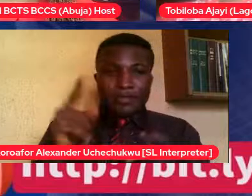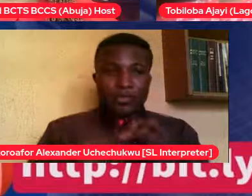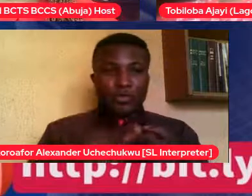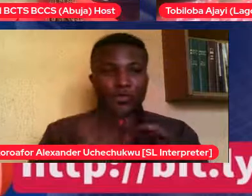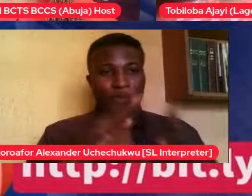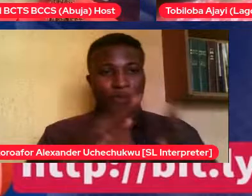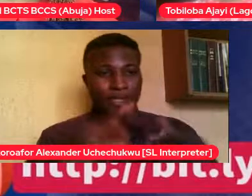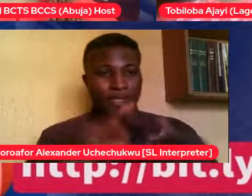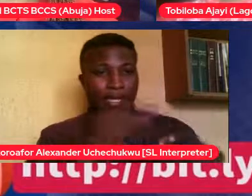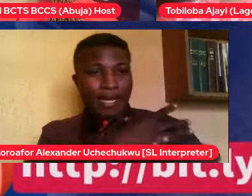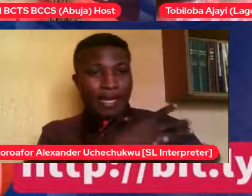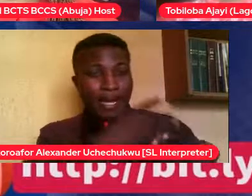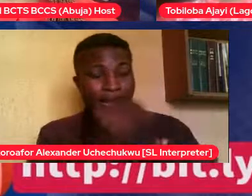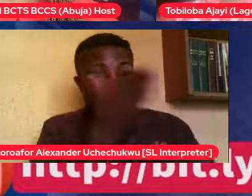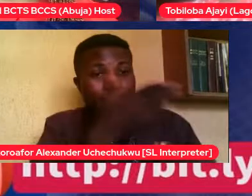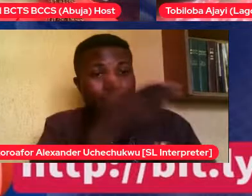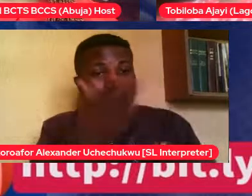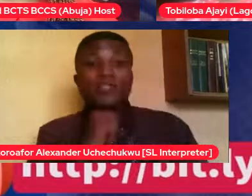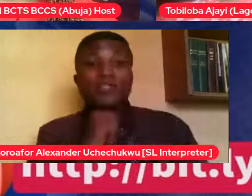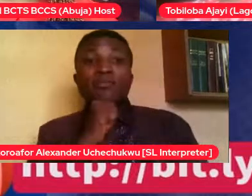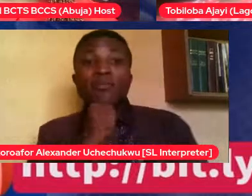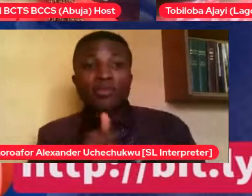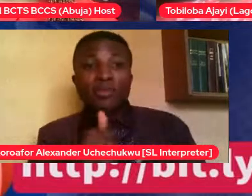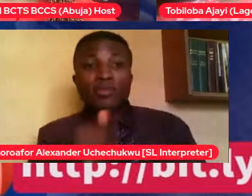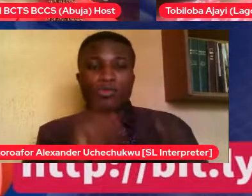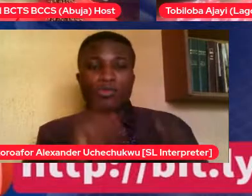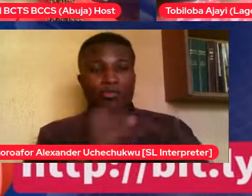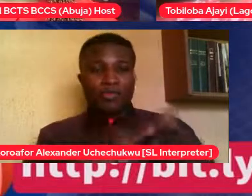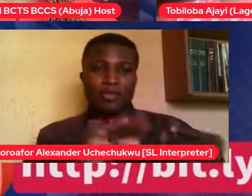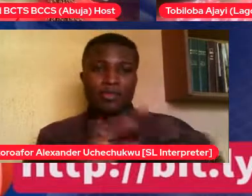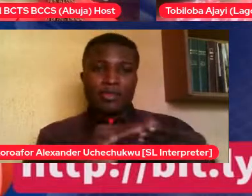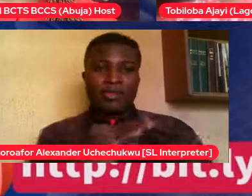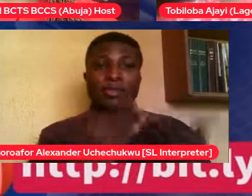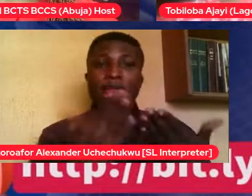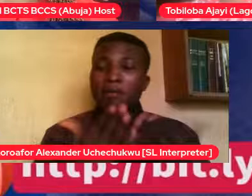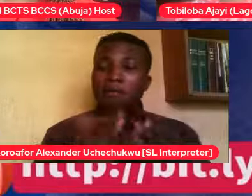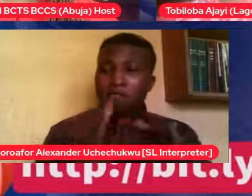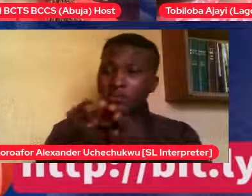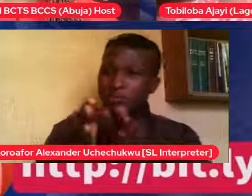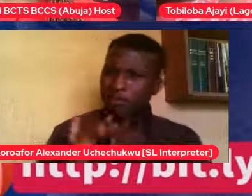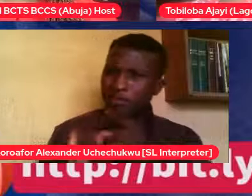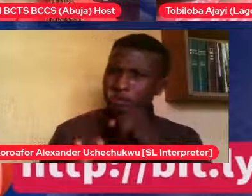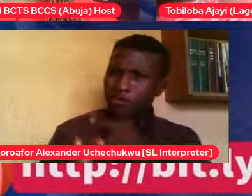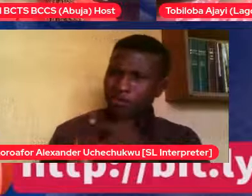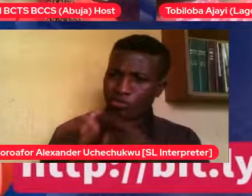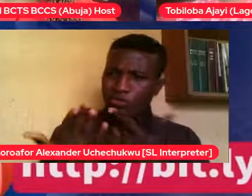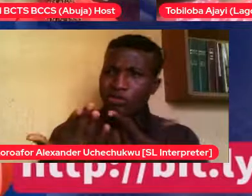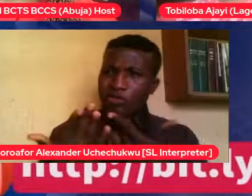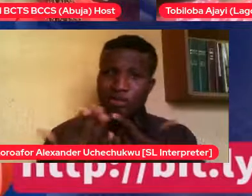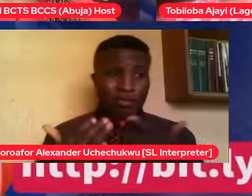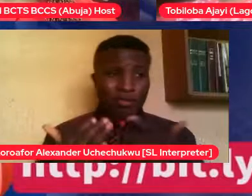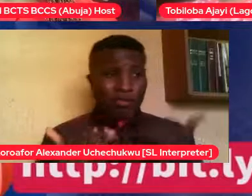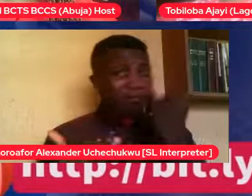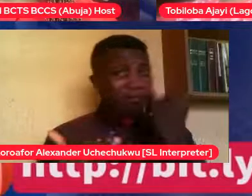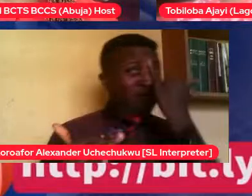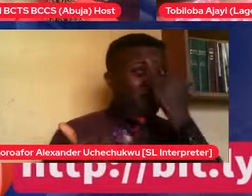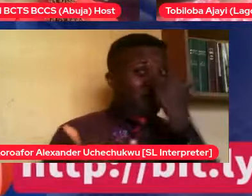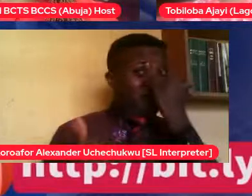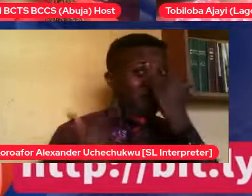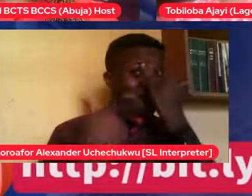bum bum, it's fine. But when you talk to somebody and tell them, touch your bum bum, it's actually rude. You know, so he's now learning the difference between